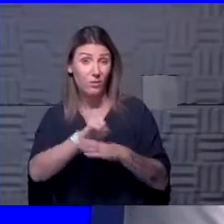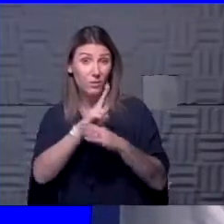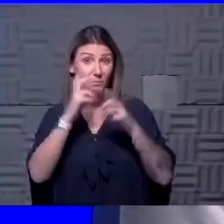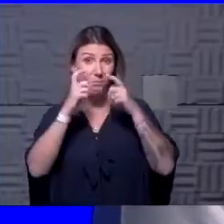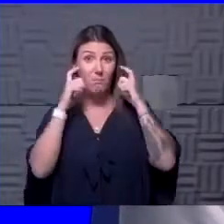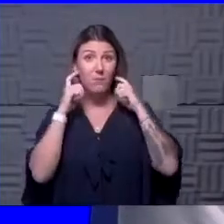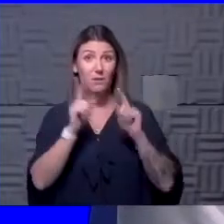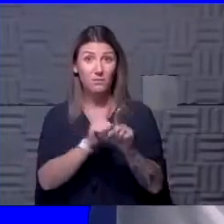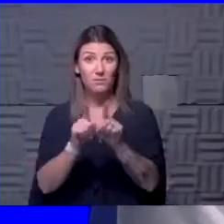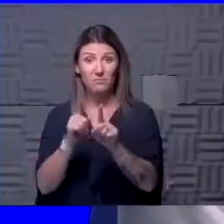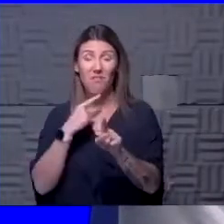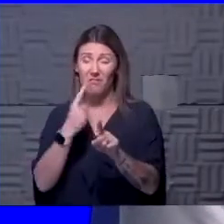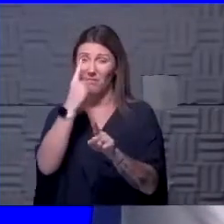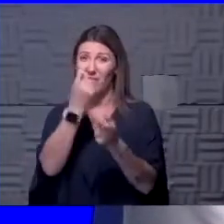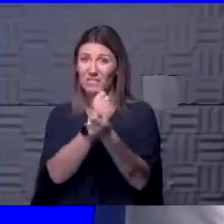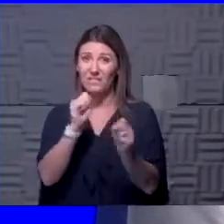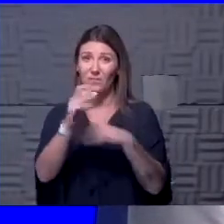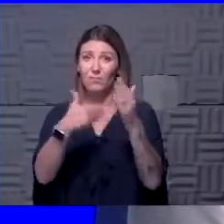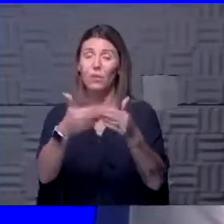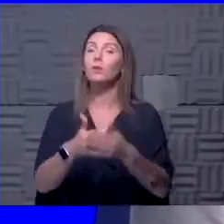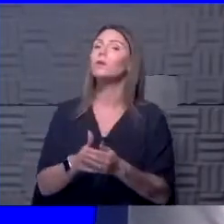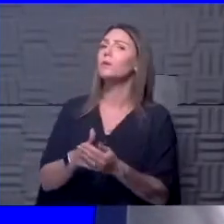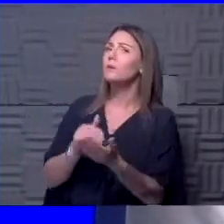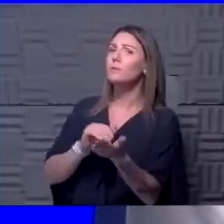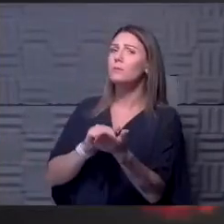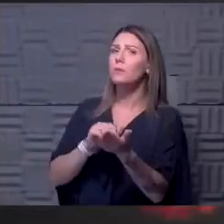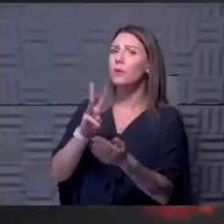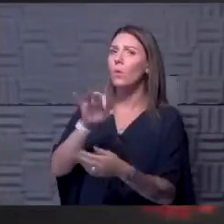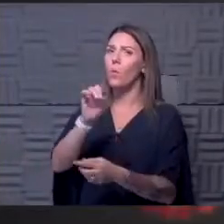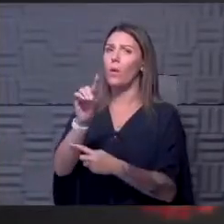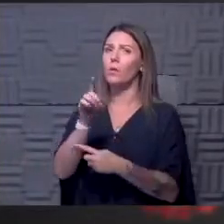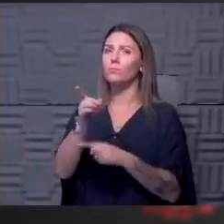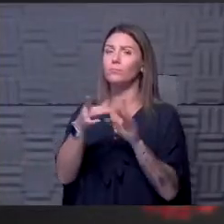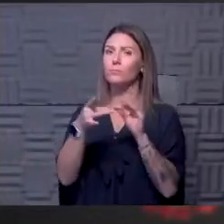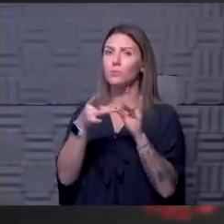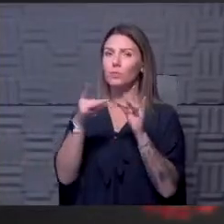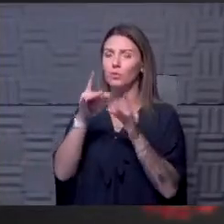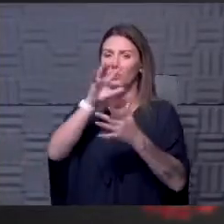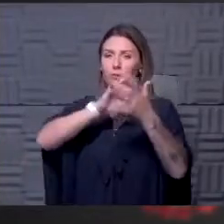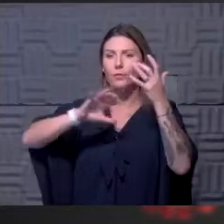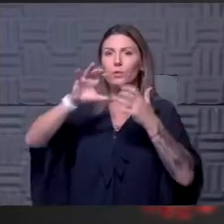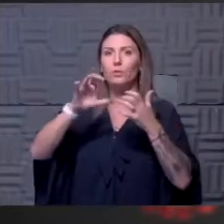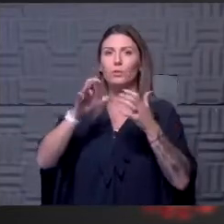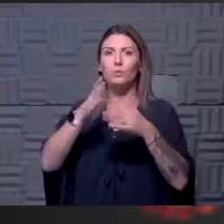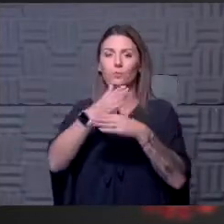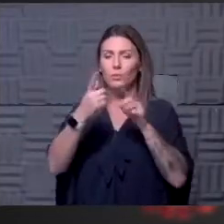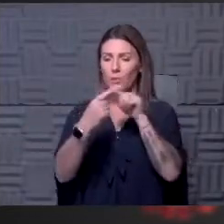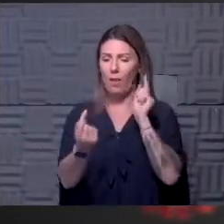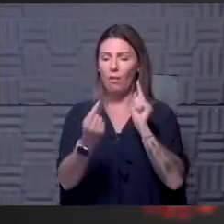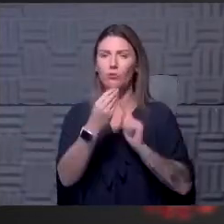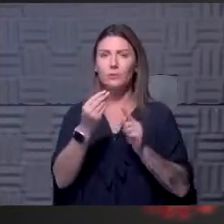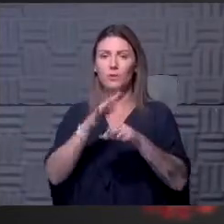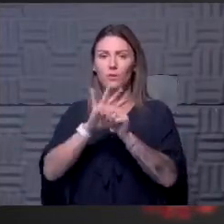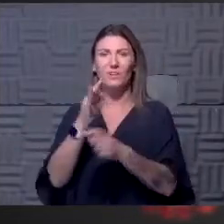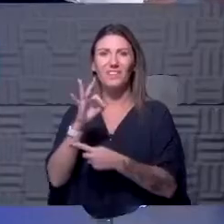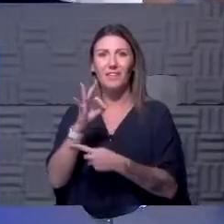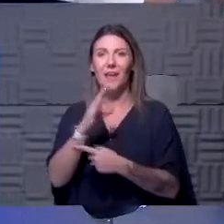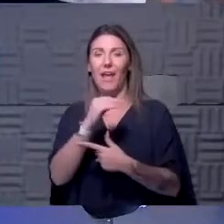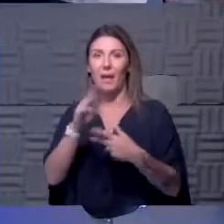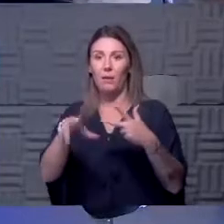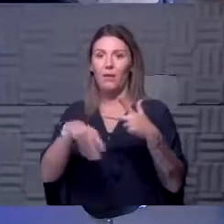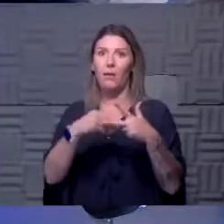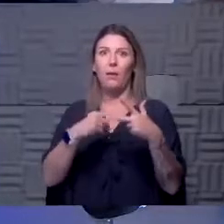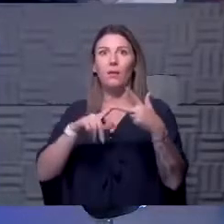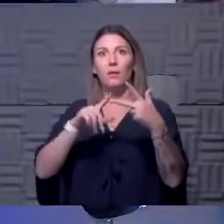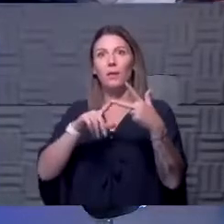well. So I think it's probably a fairly safe process. Dr. Weil, so you were talking about like the confusion between allergy symptoms and COVID symptoms. So now you add flu to the mix.